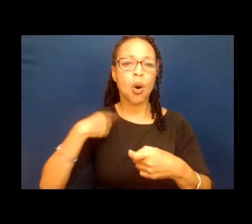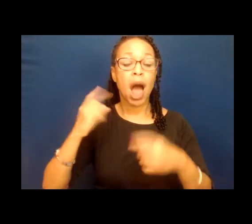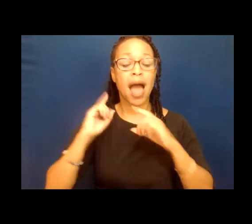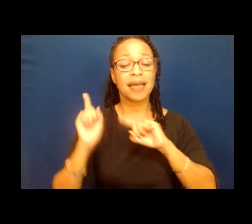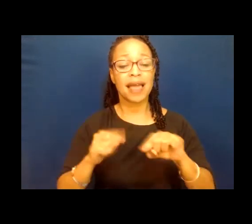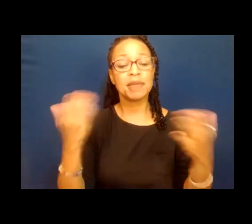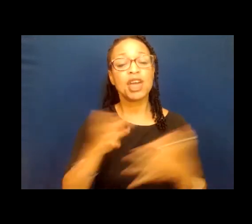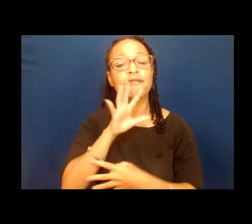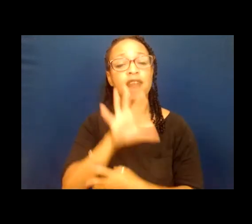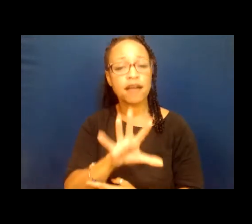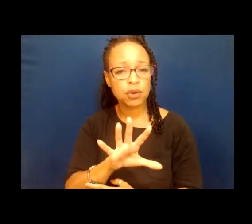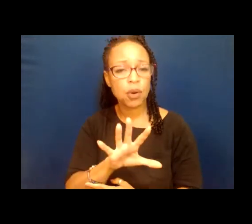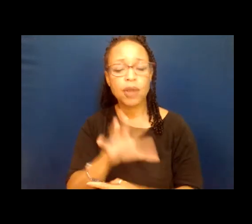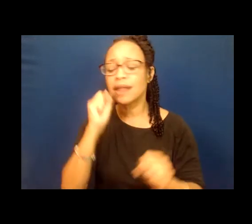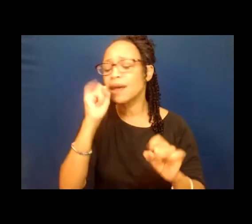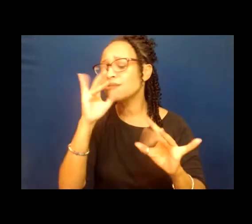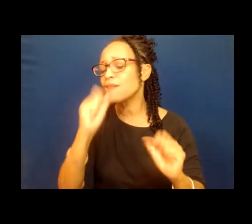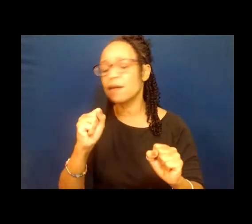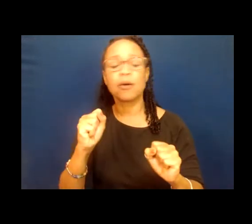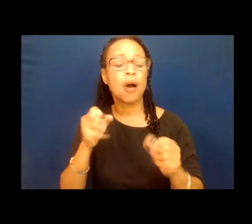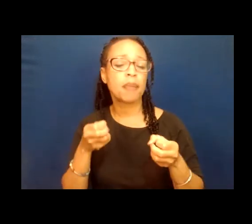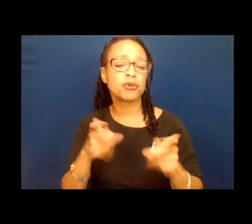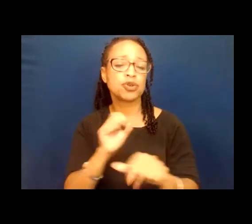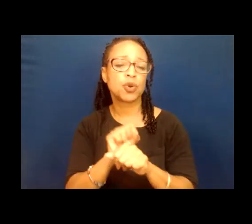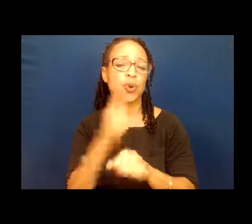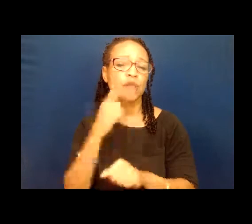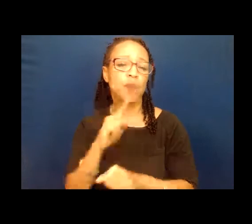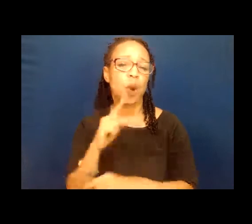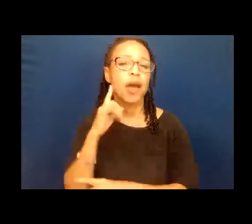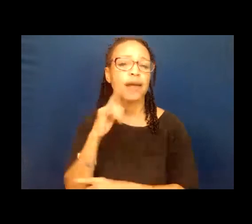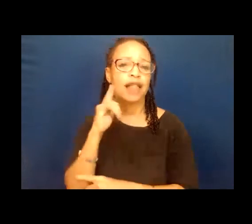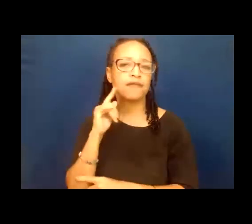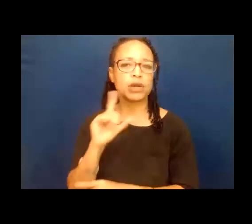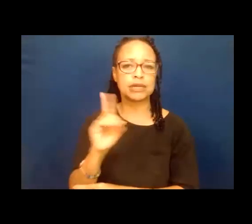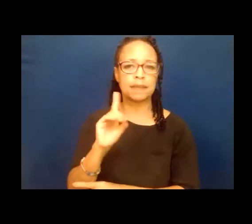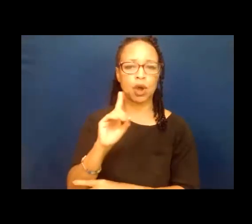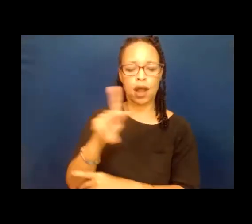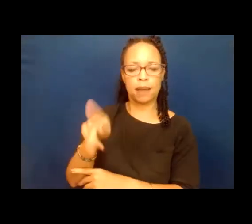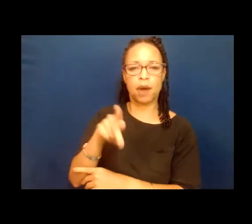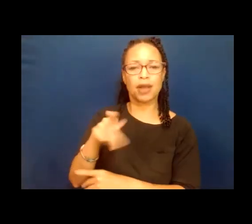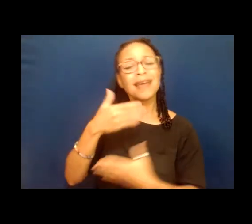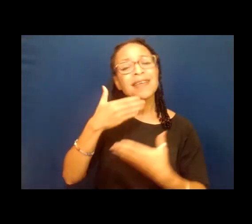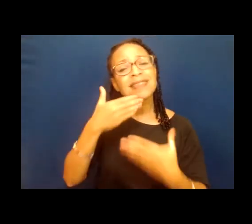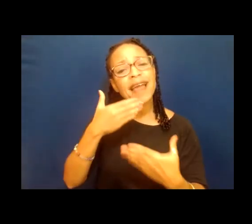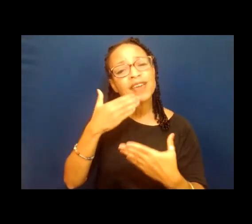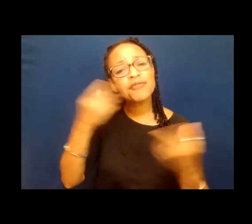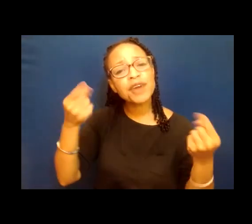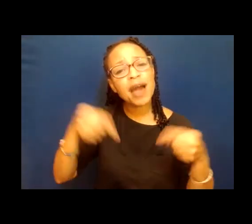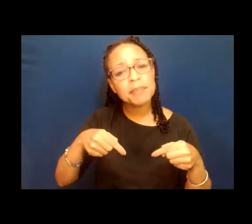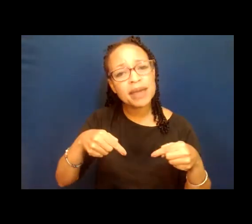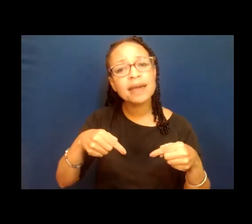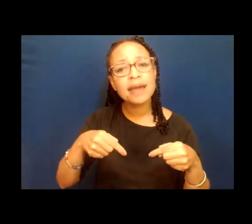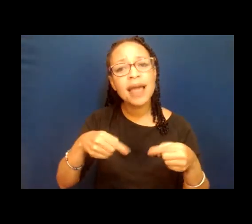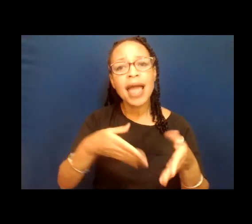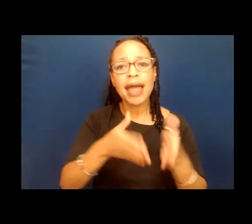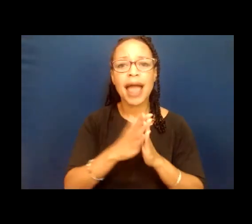has the incredible privilege to work for the California Democratic Party. I want to thank you all for being here. And I want